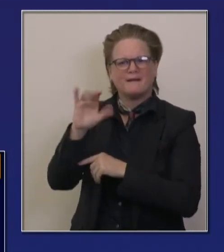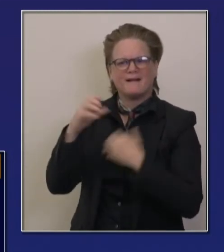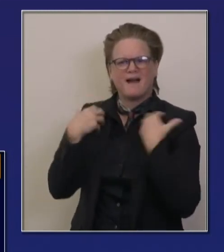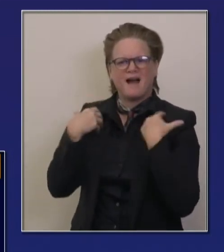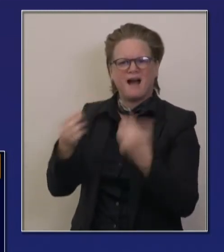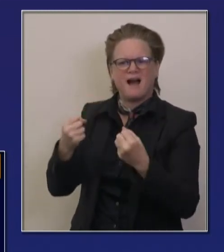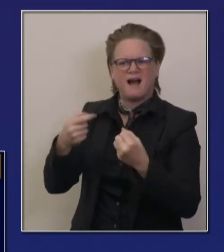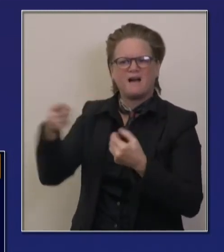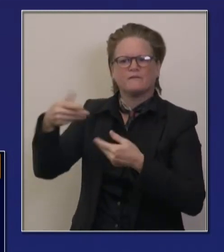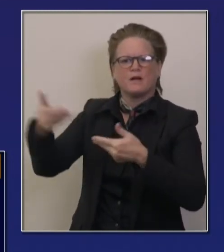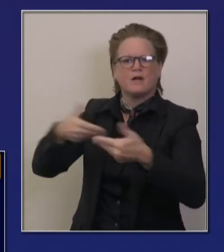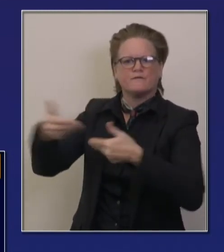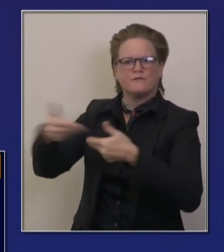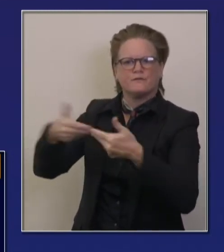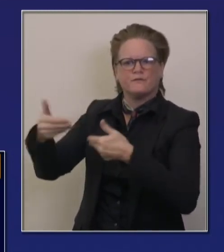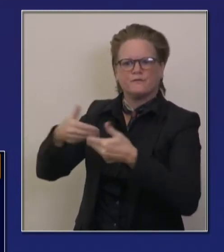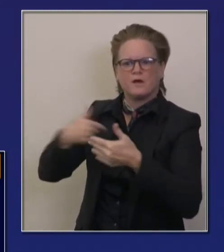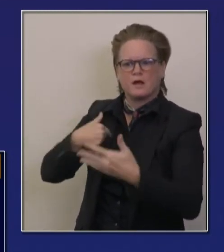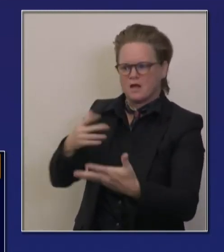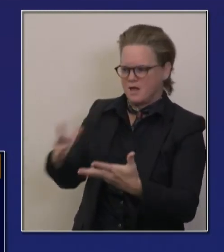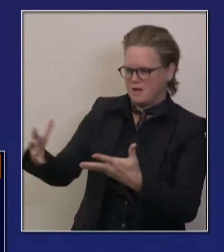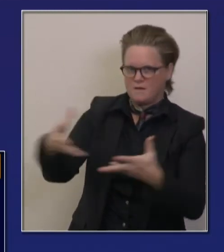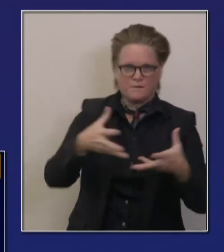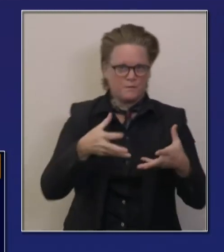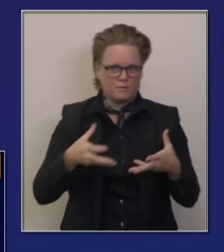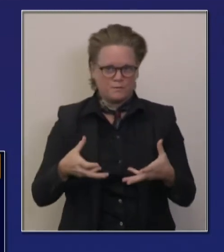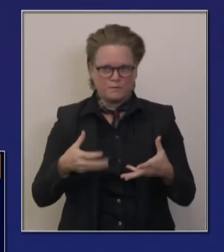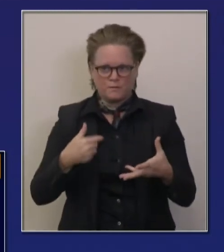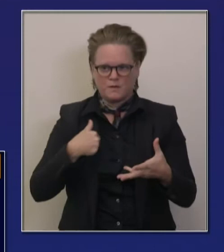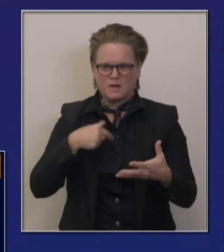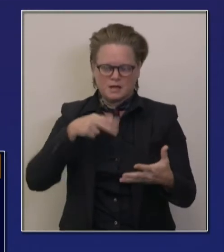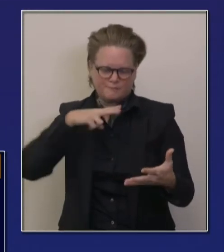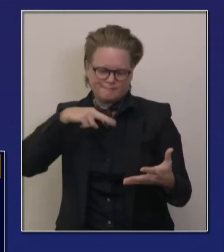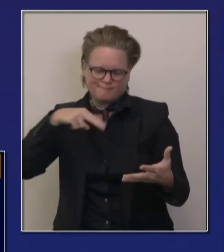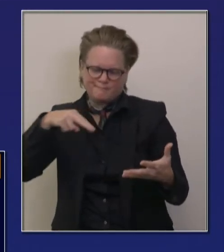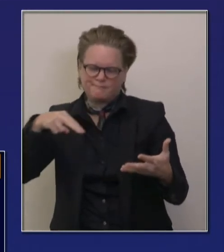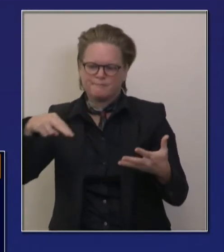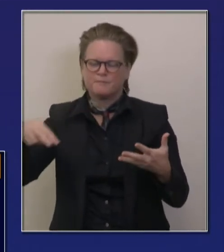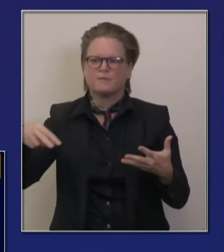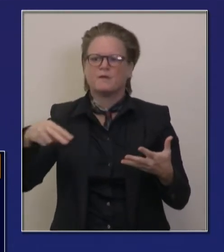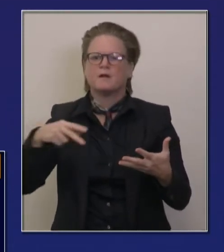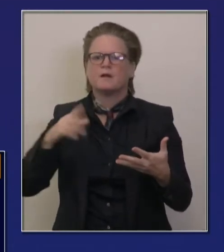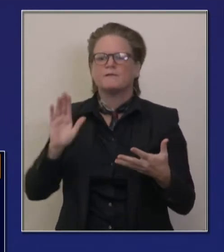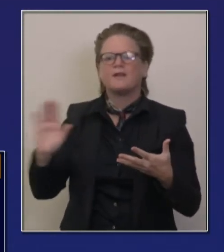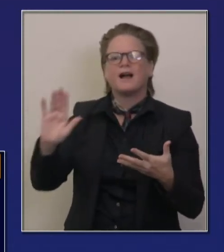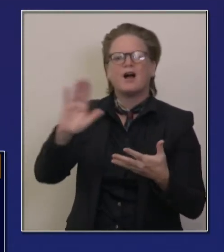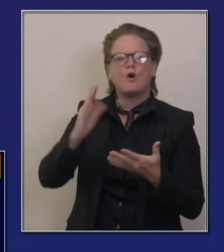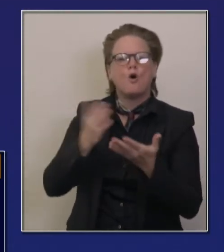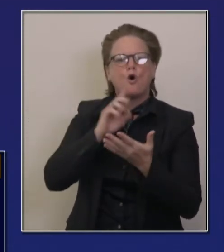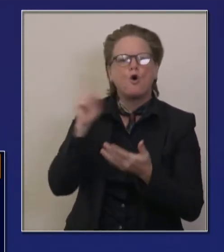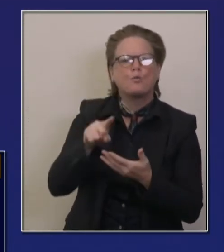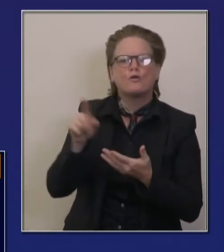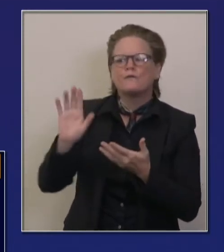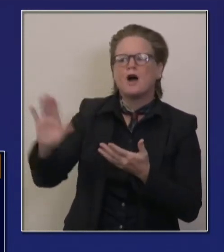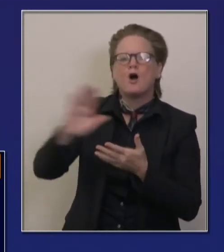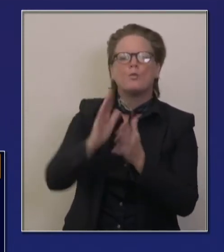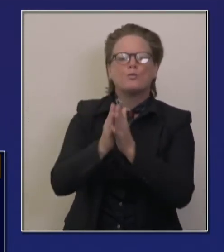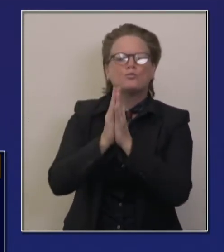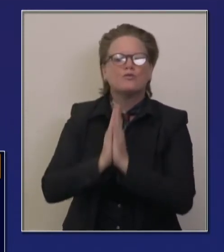we speak. We're reviewing those. The state is reviewing those orders and then we will submit them to the CDC.